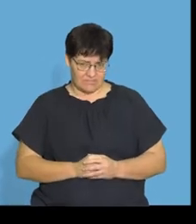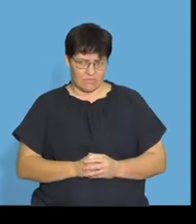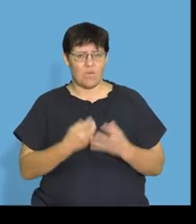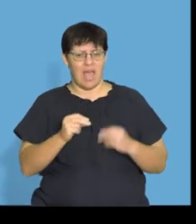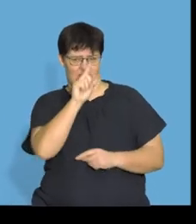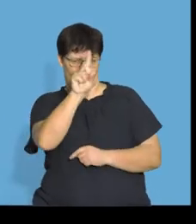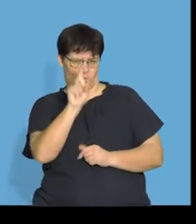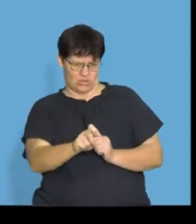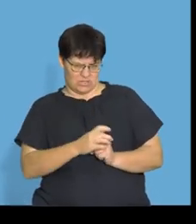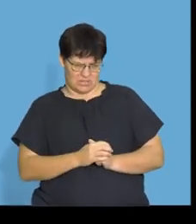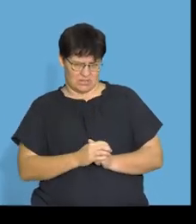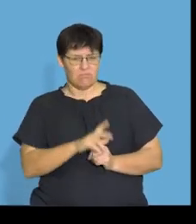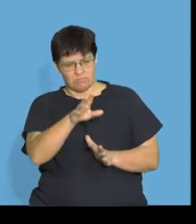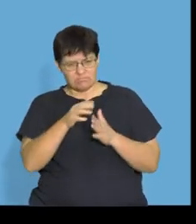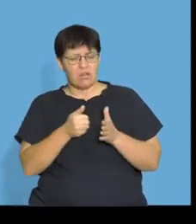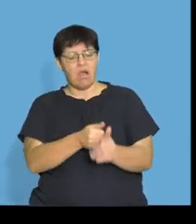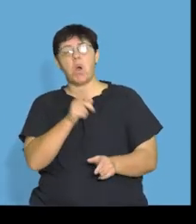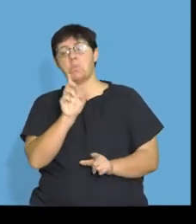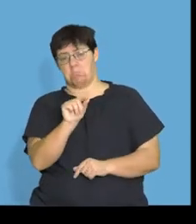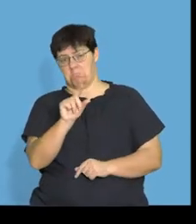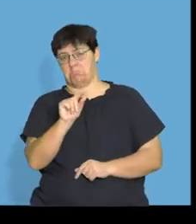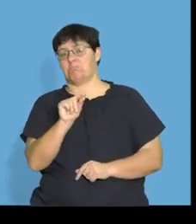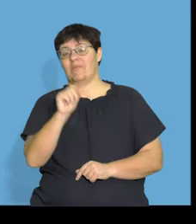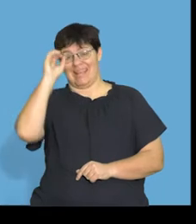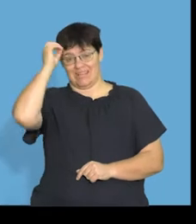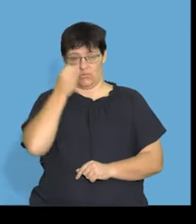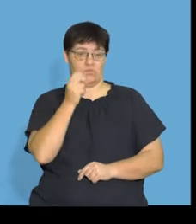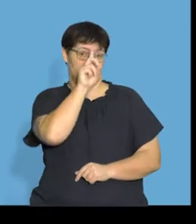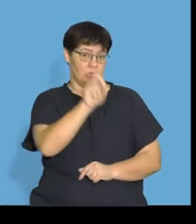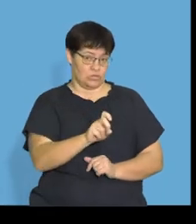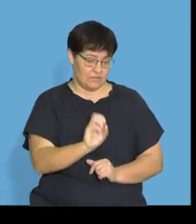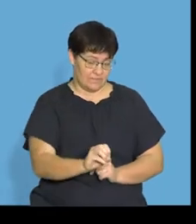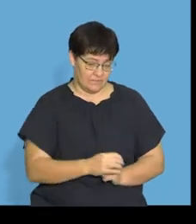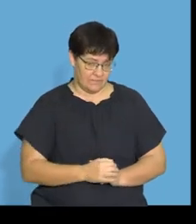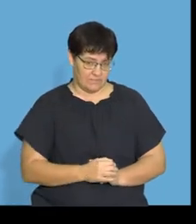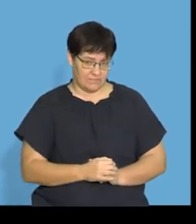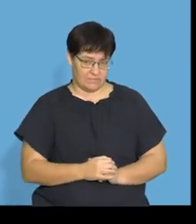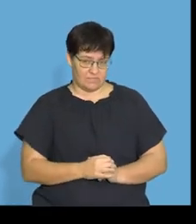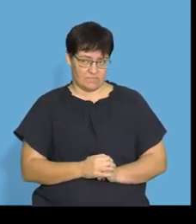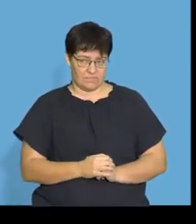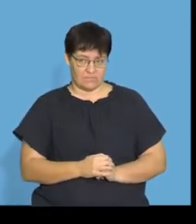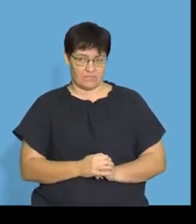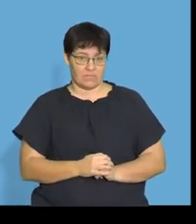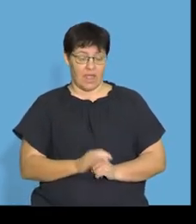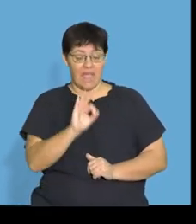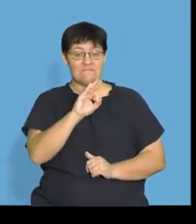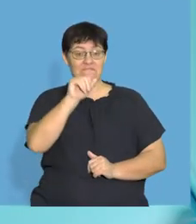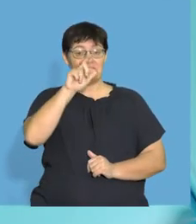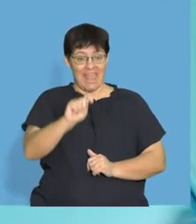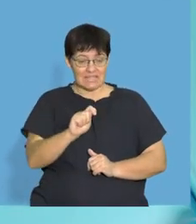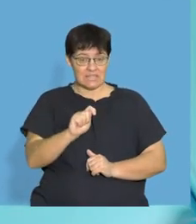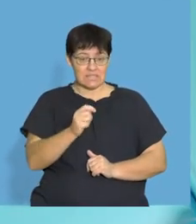over here. And this is actually quite an interesting question. And it is, fats are really, really good for us,